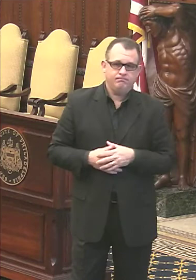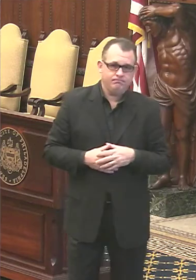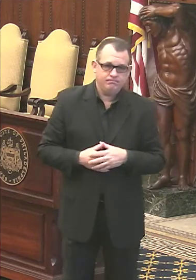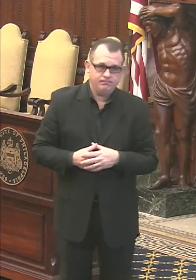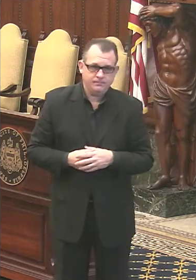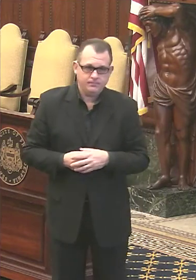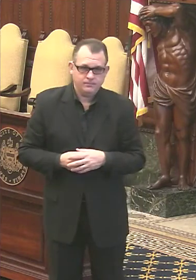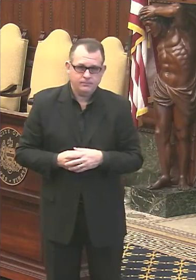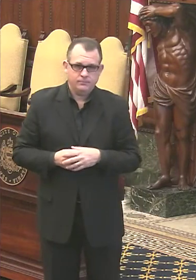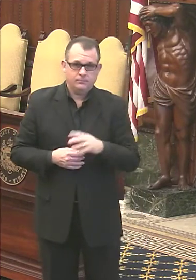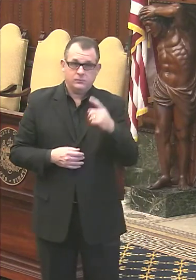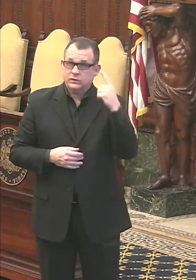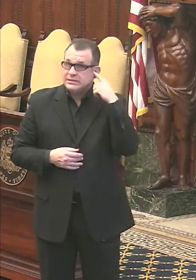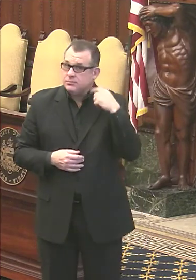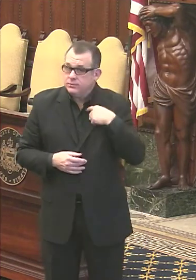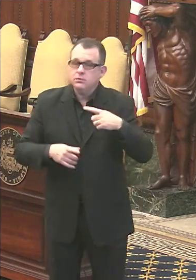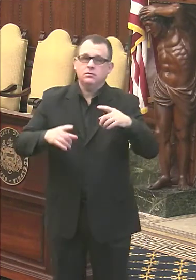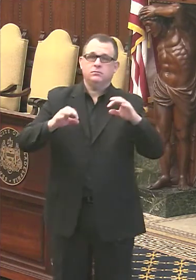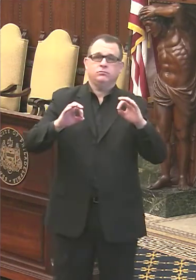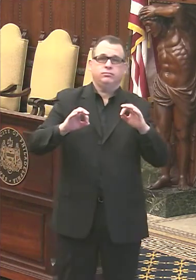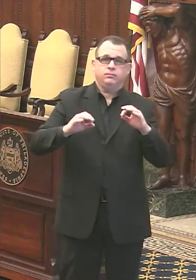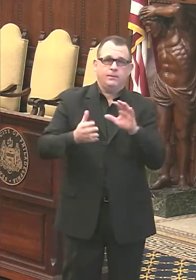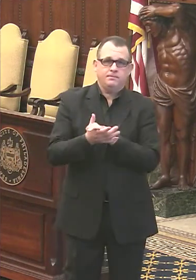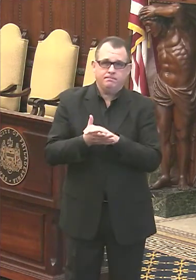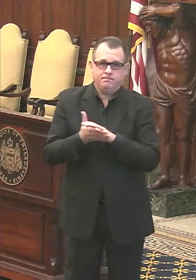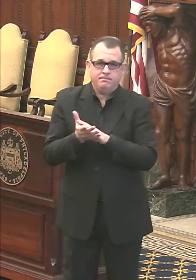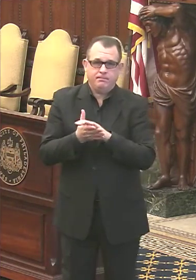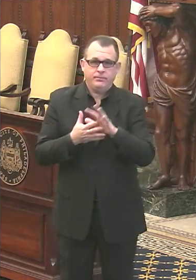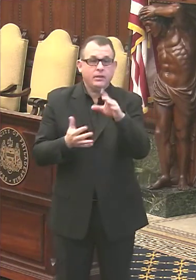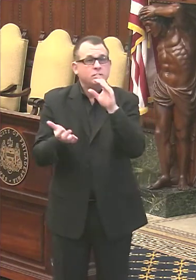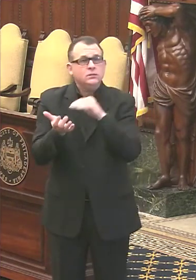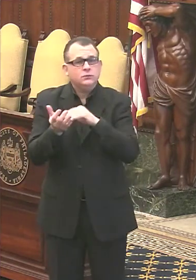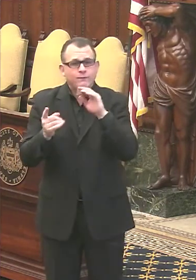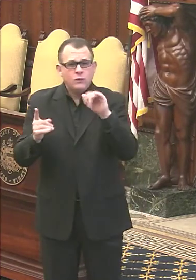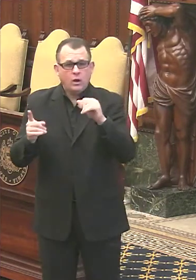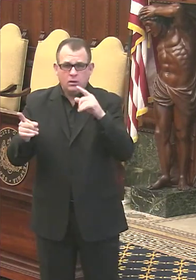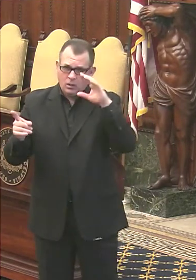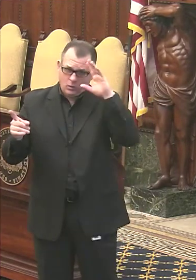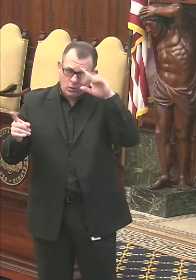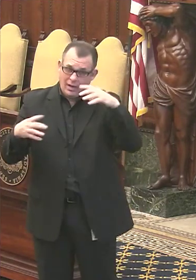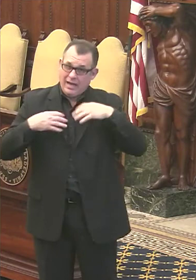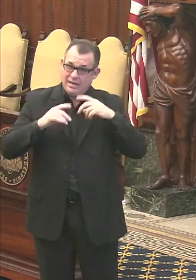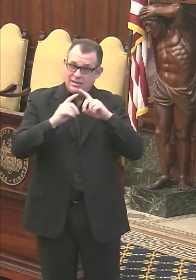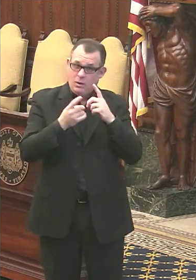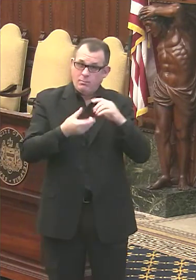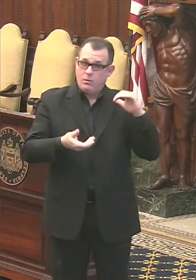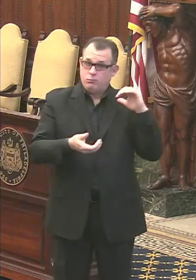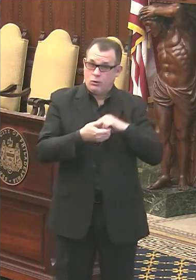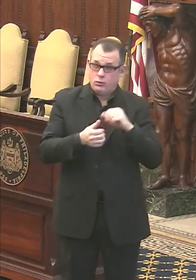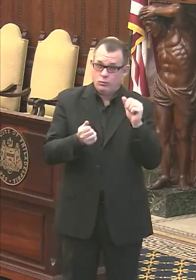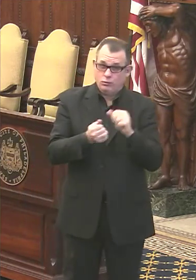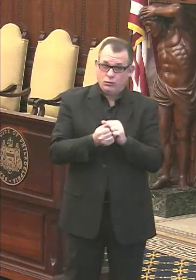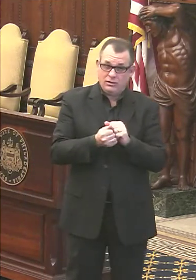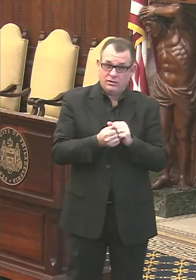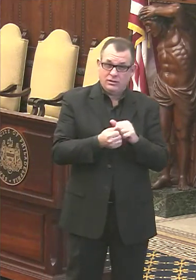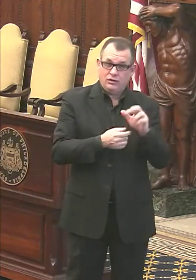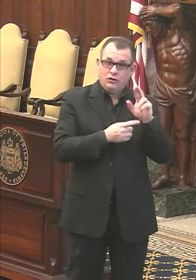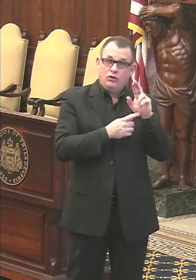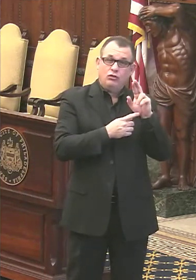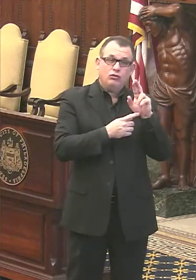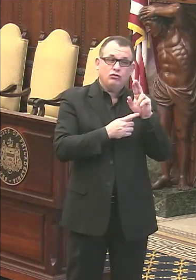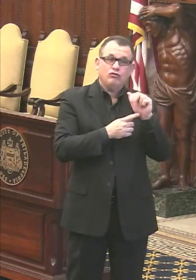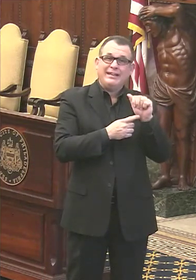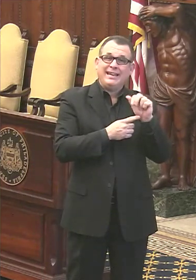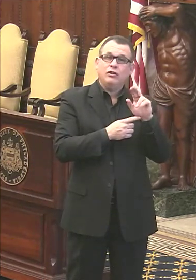Can you hear me? Yes. Dr. Farley, I know the health department partnered with Rite Aid to distribute